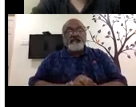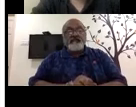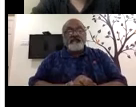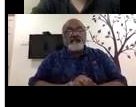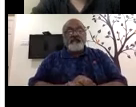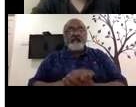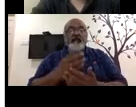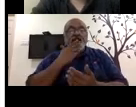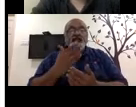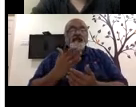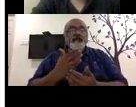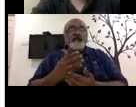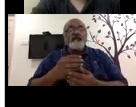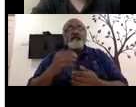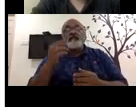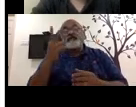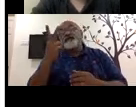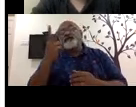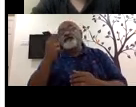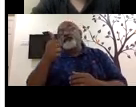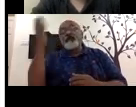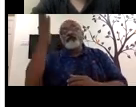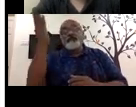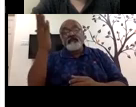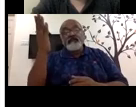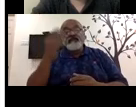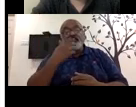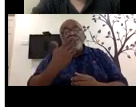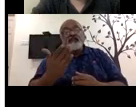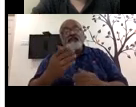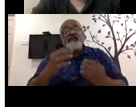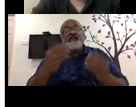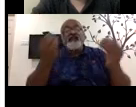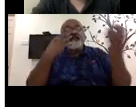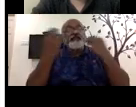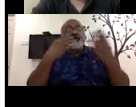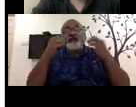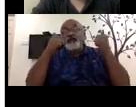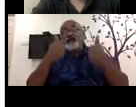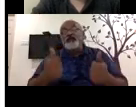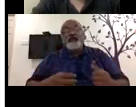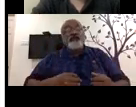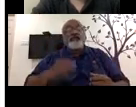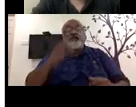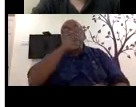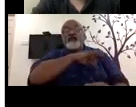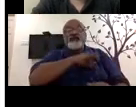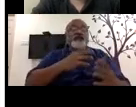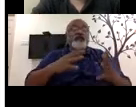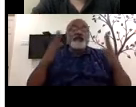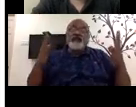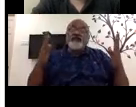Thank you, sir, for the two wonderful lectures. Uh, they were highly informative and I'm sure we all benefit from them a lot.